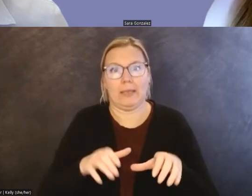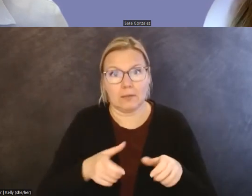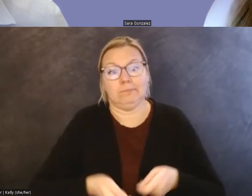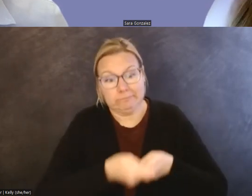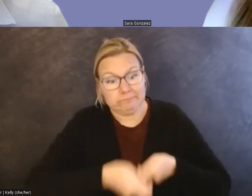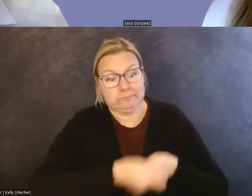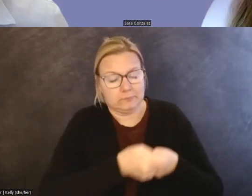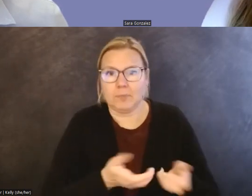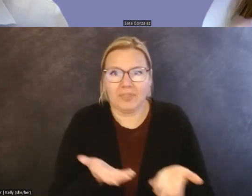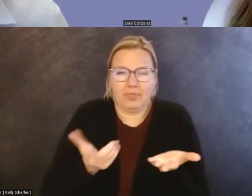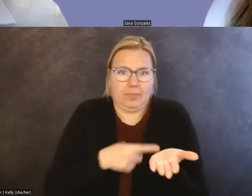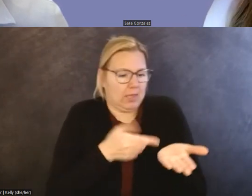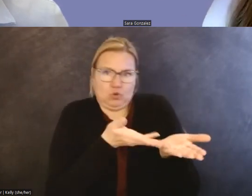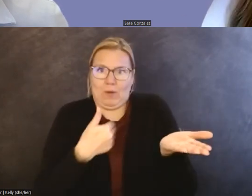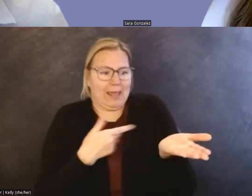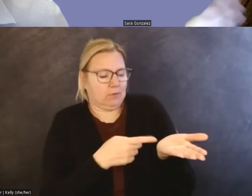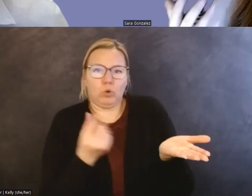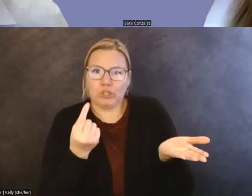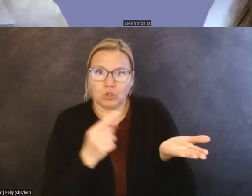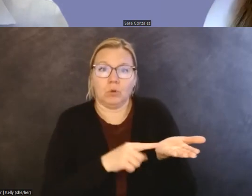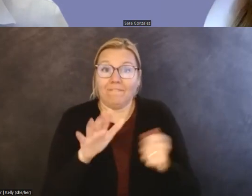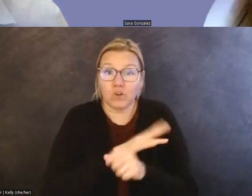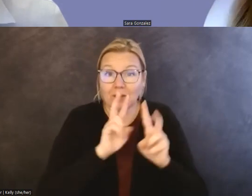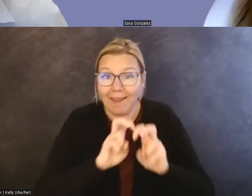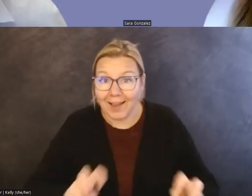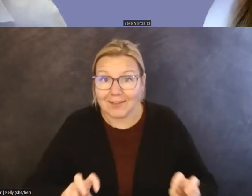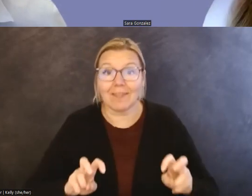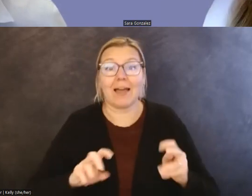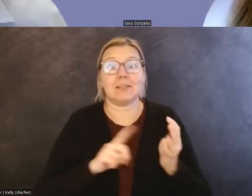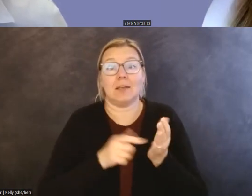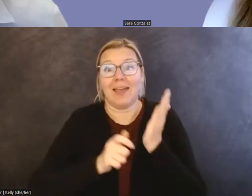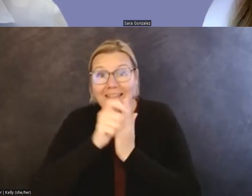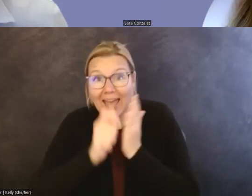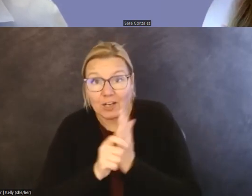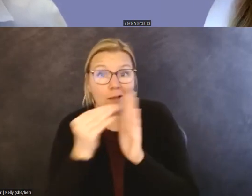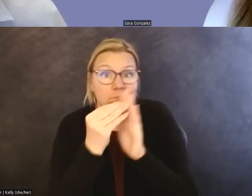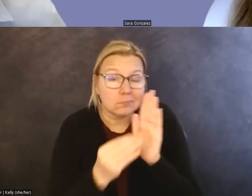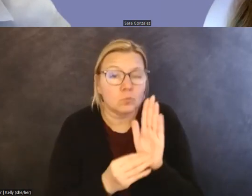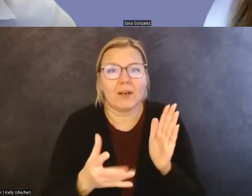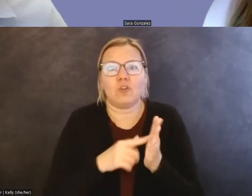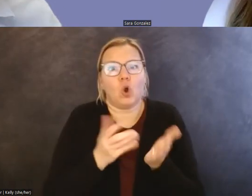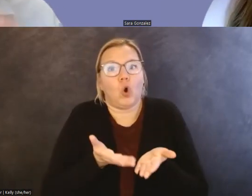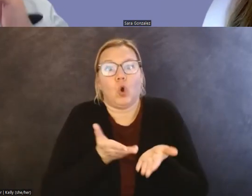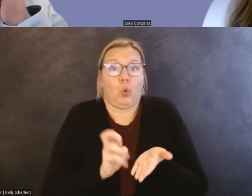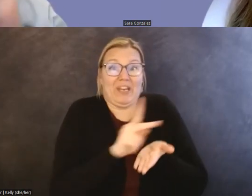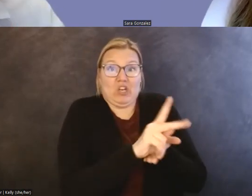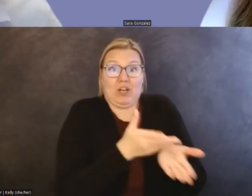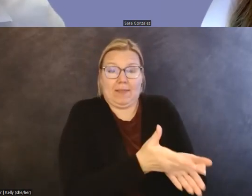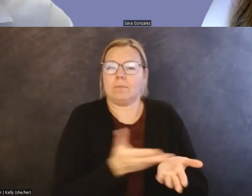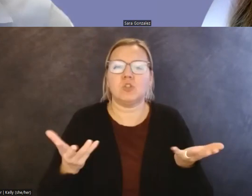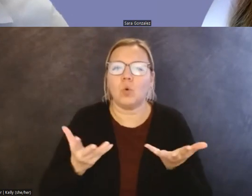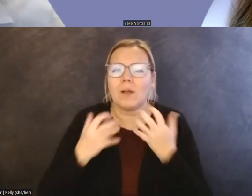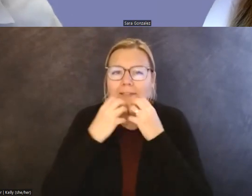analyzing them, or cataloging them, or even returning to them. So what's the value for us to hold on to these things?